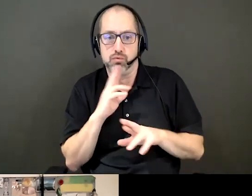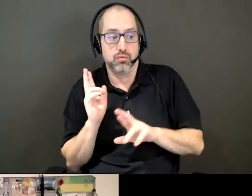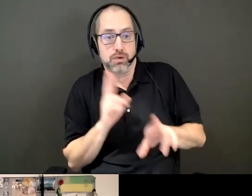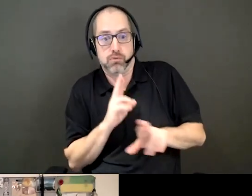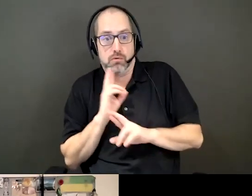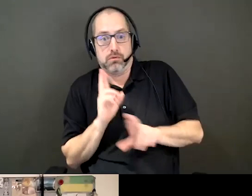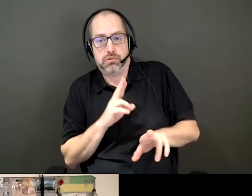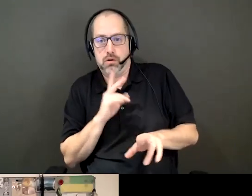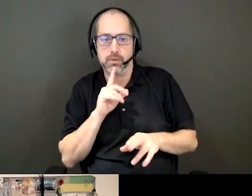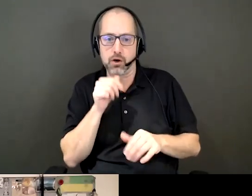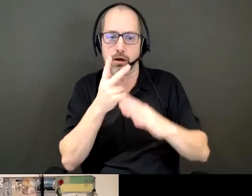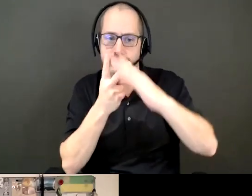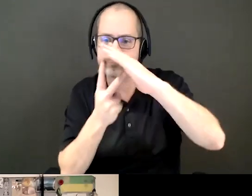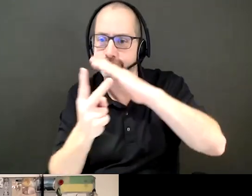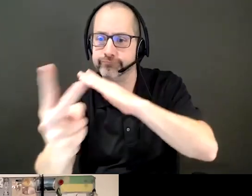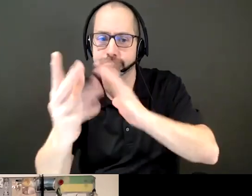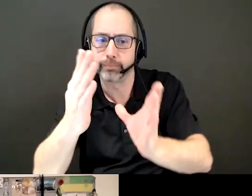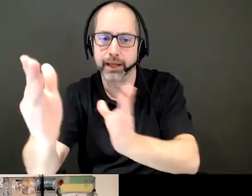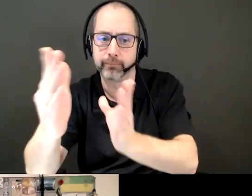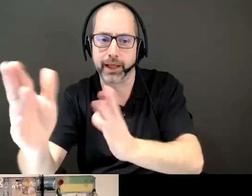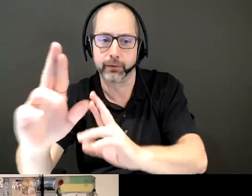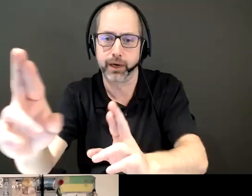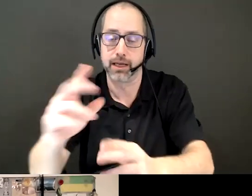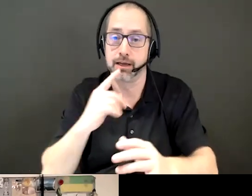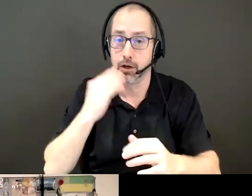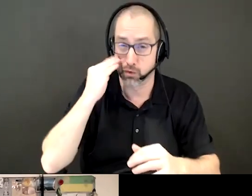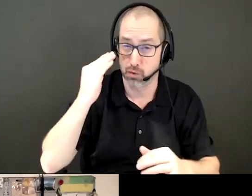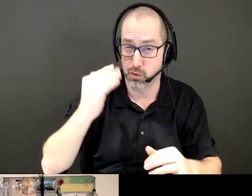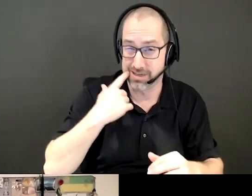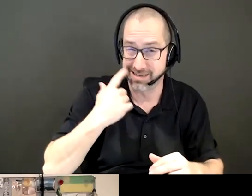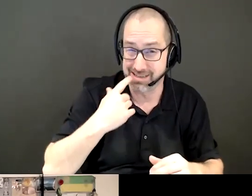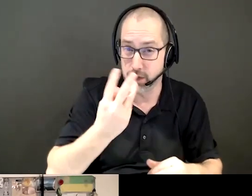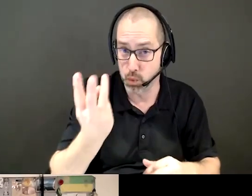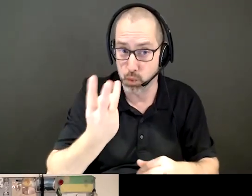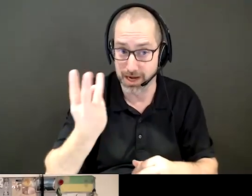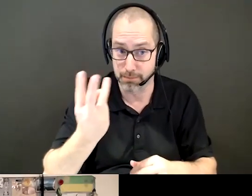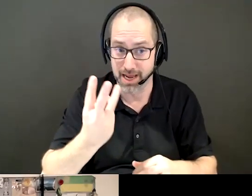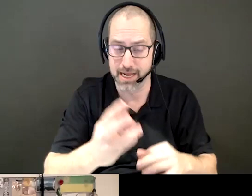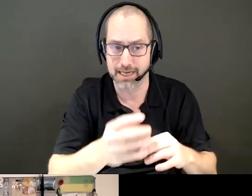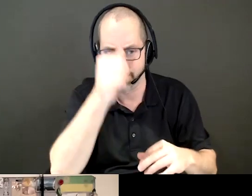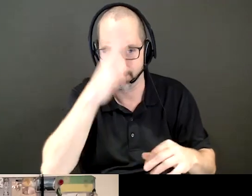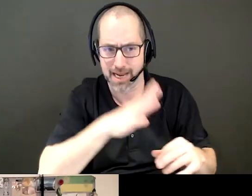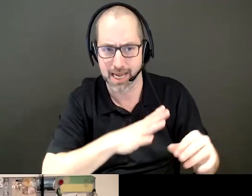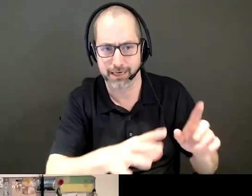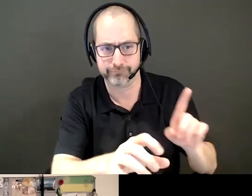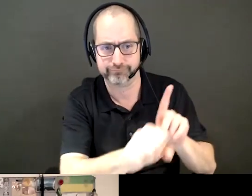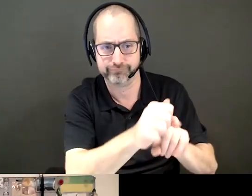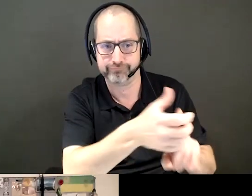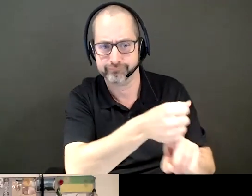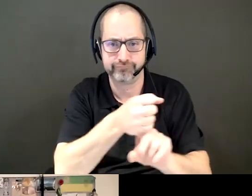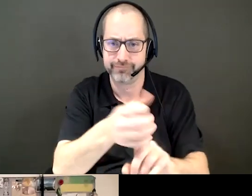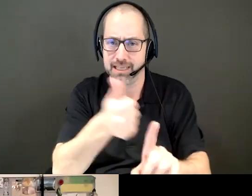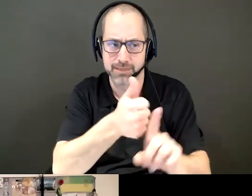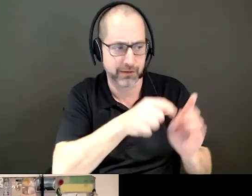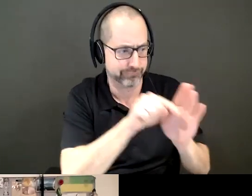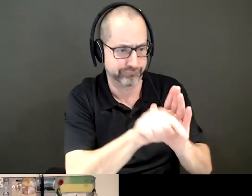As you all may be aware, in Winnipeg recently, they've identified or arrested a man, a serial killer who's